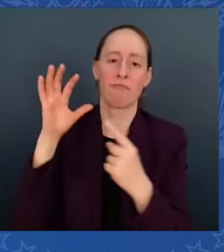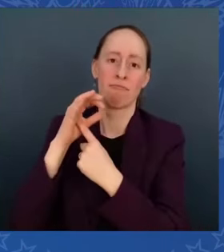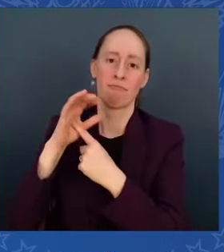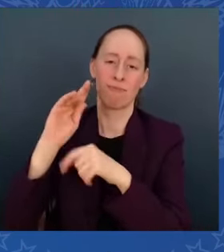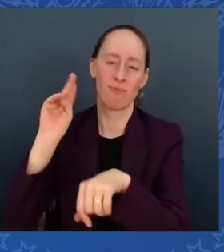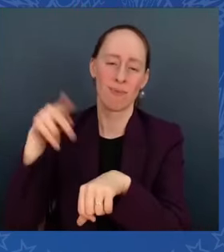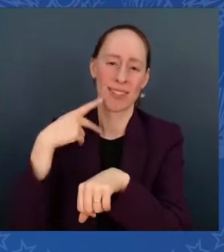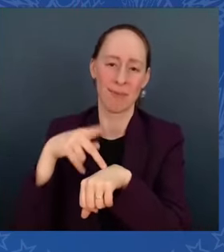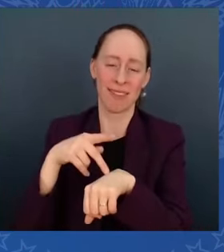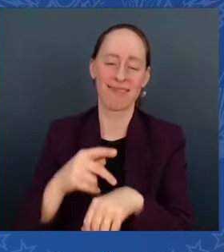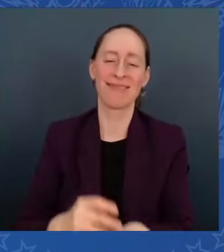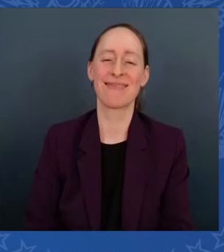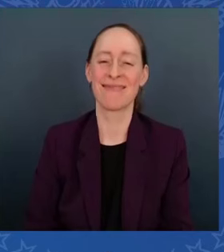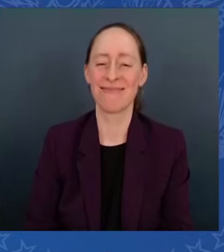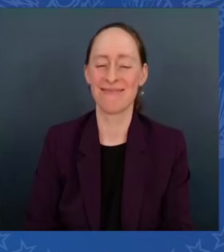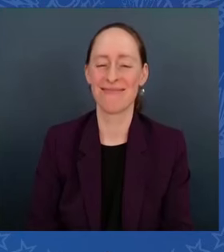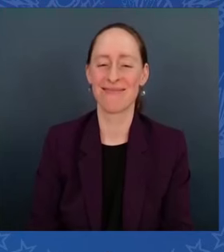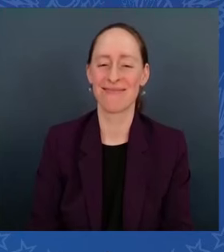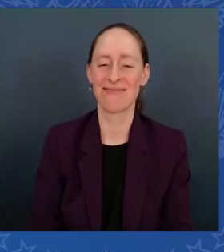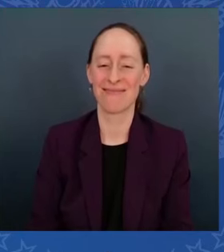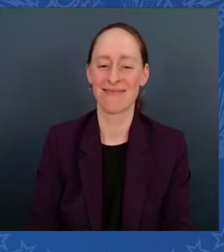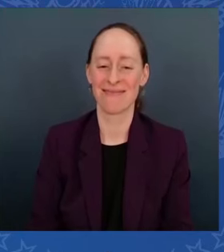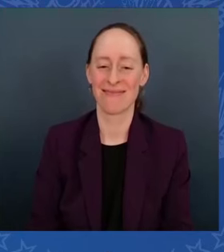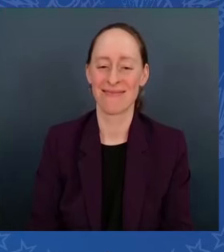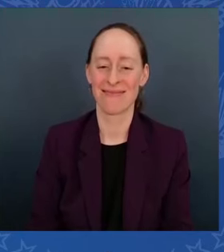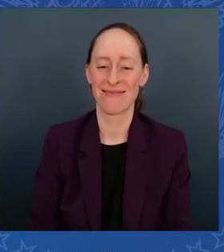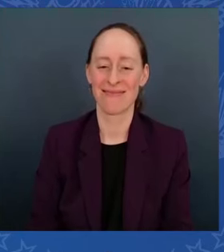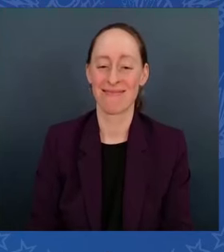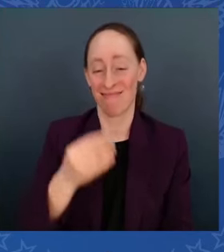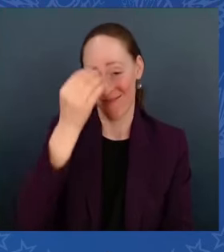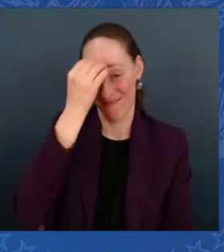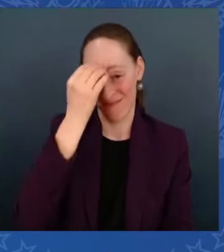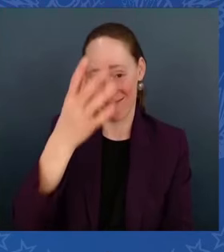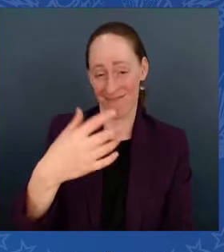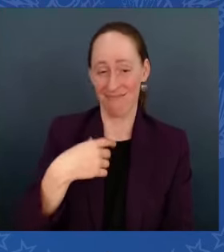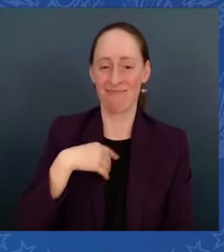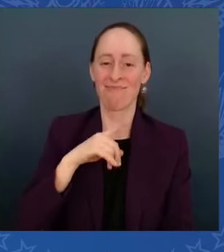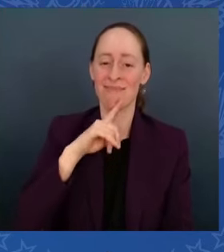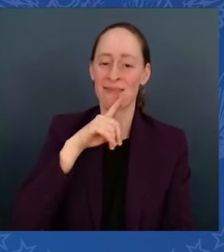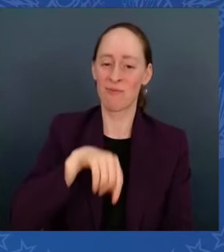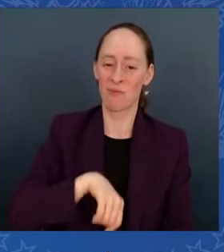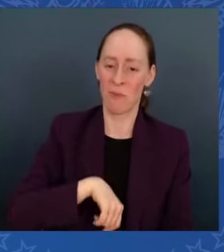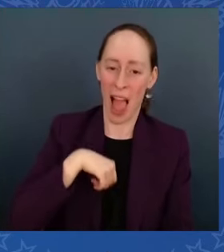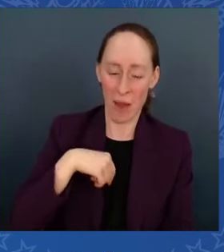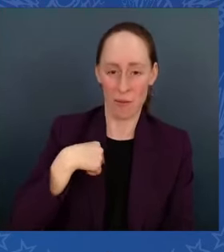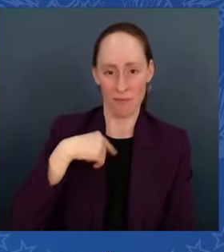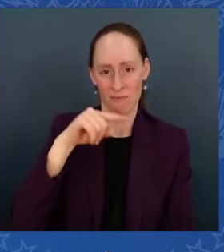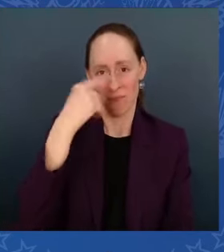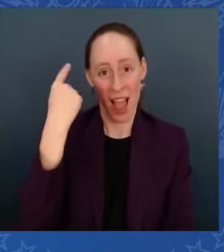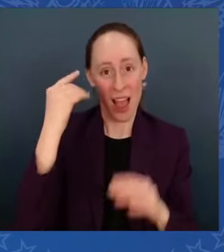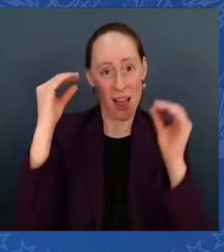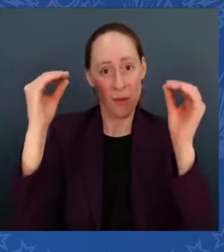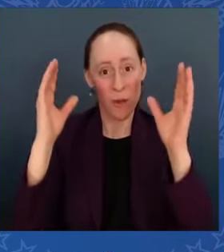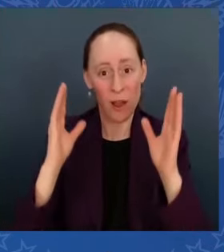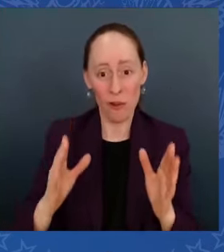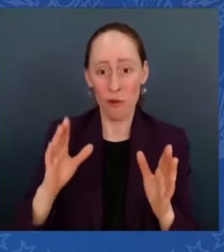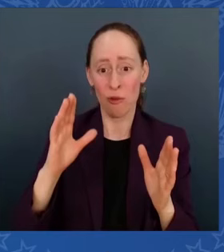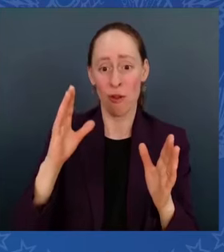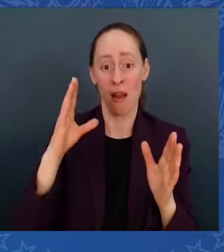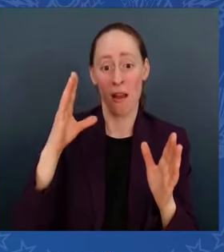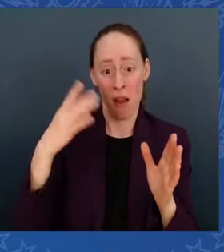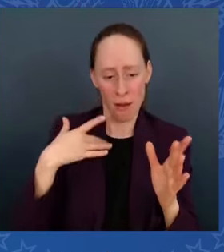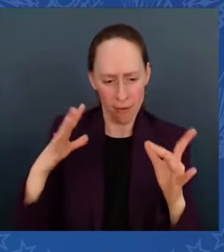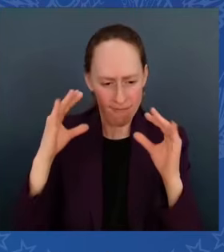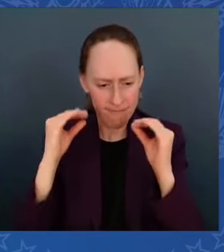And I am so proud to be a black educator who's nurturing the minds of the incredible young individuals